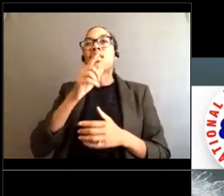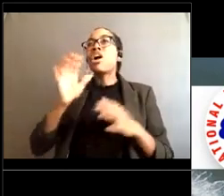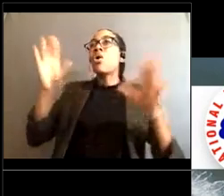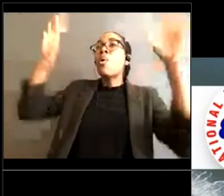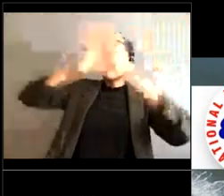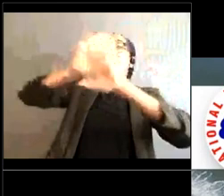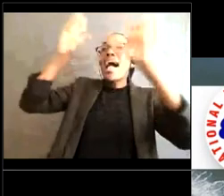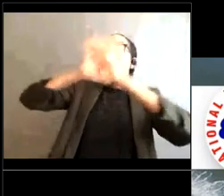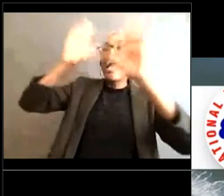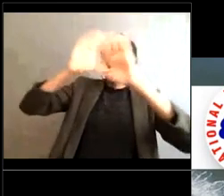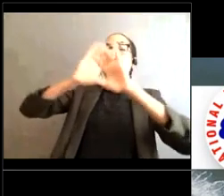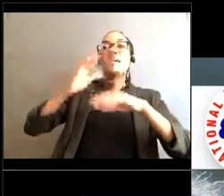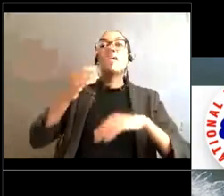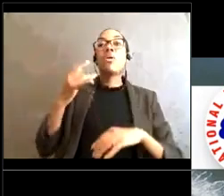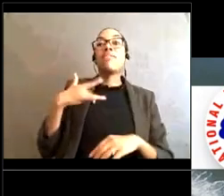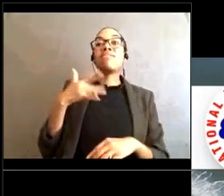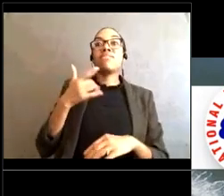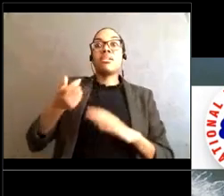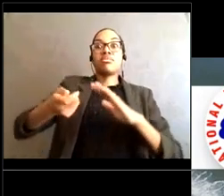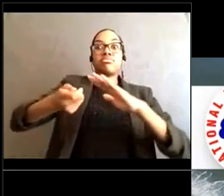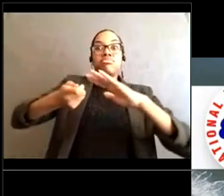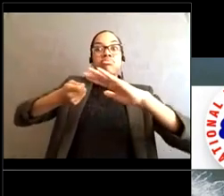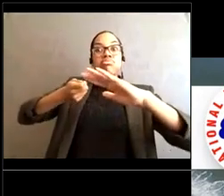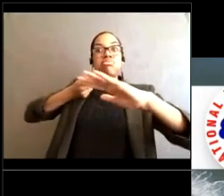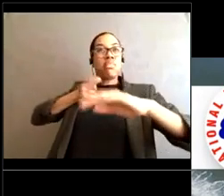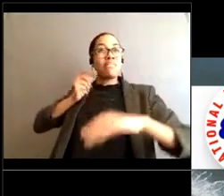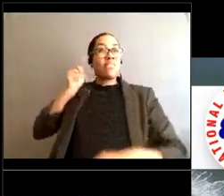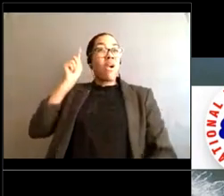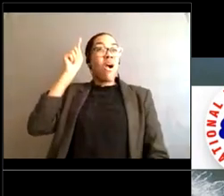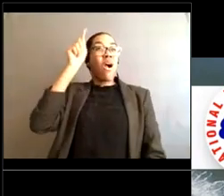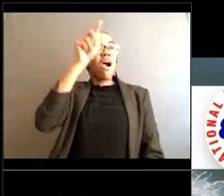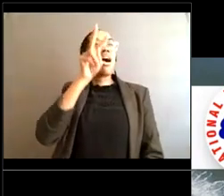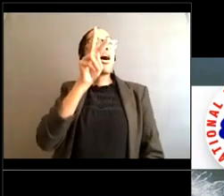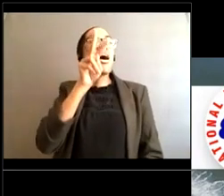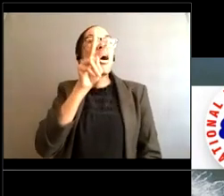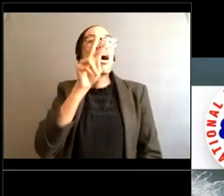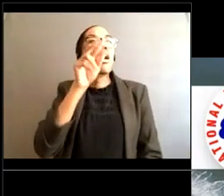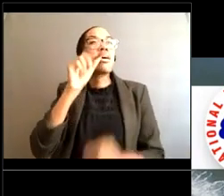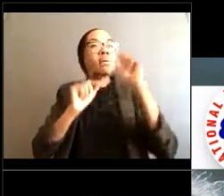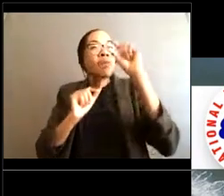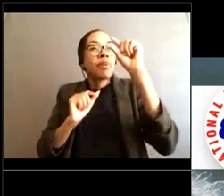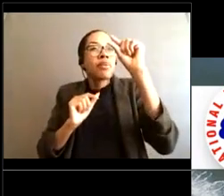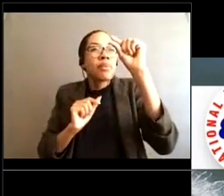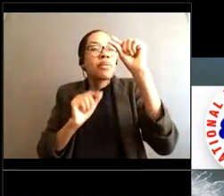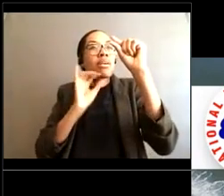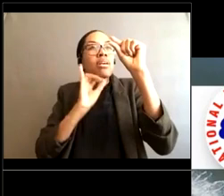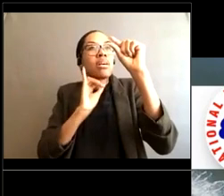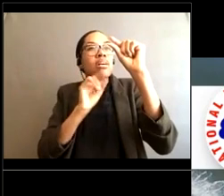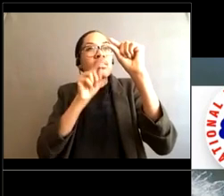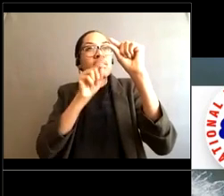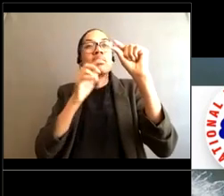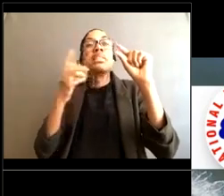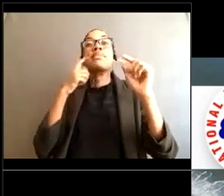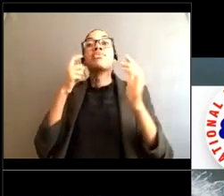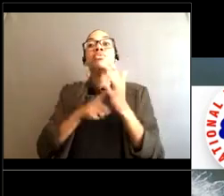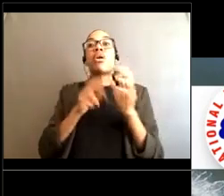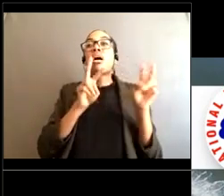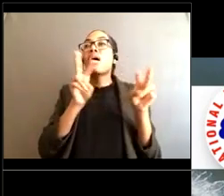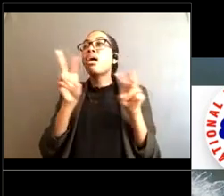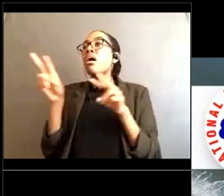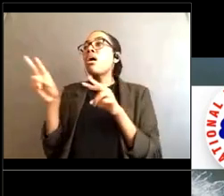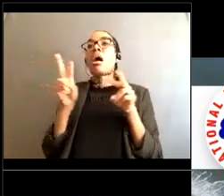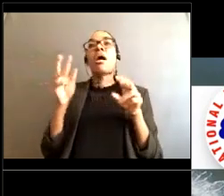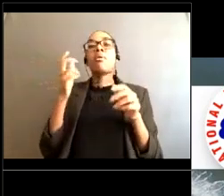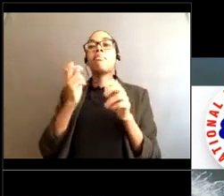they look like they're further out from shore Than they should be from the normal, you know, if you scan the crowd and you see a